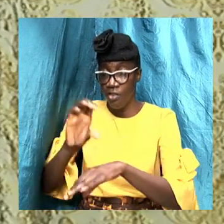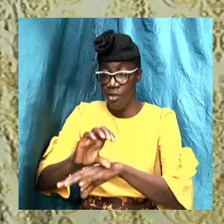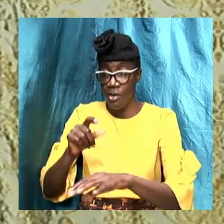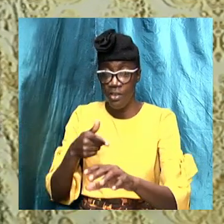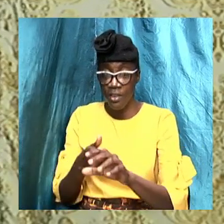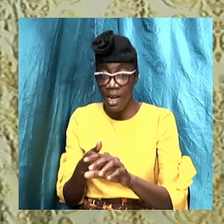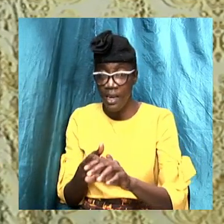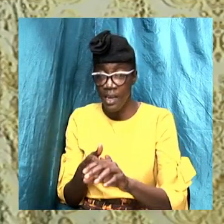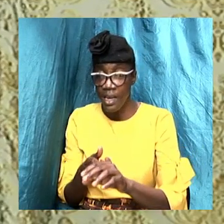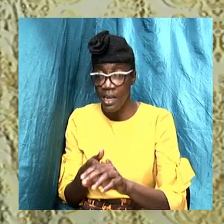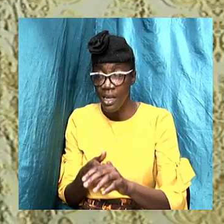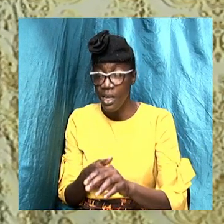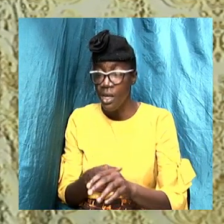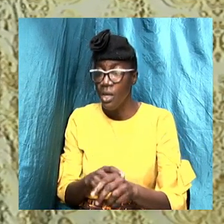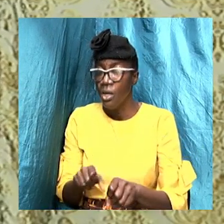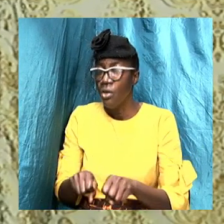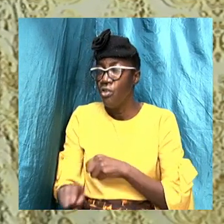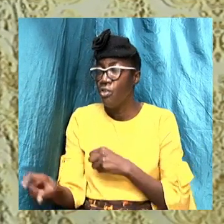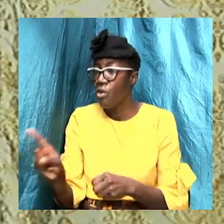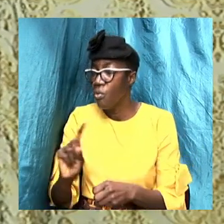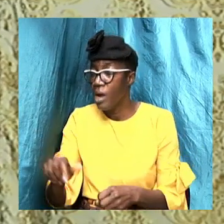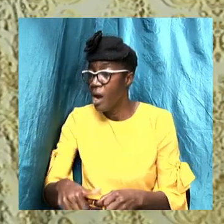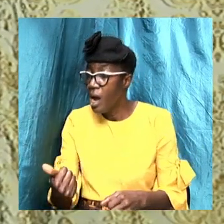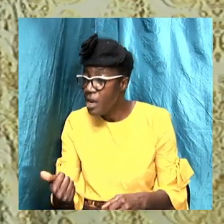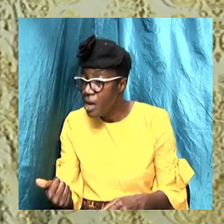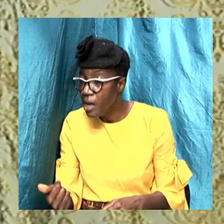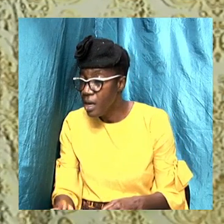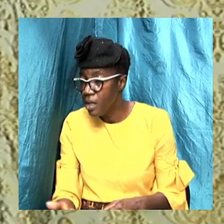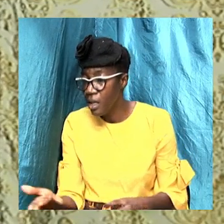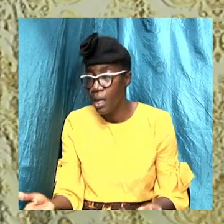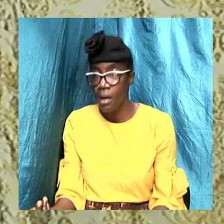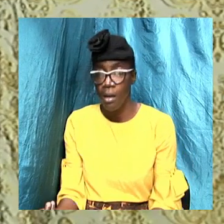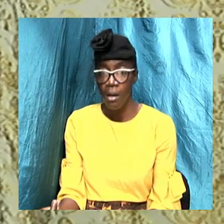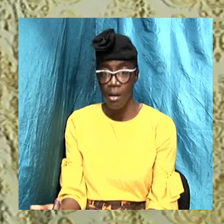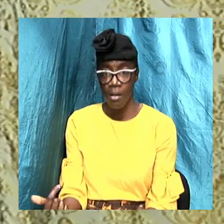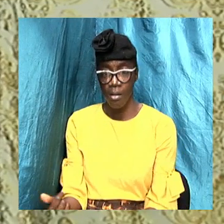so where did another formula came from